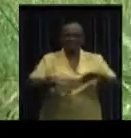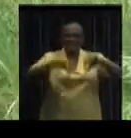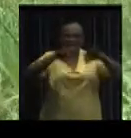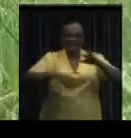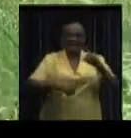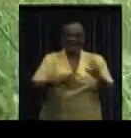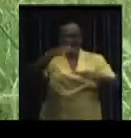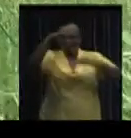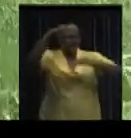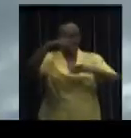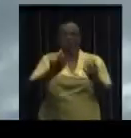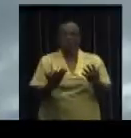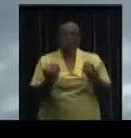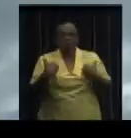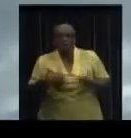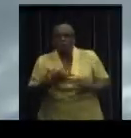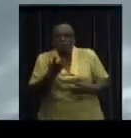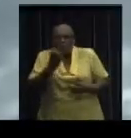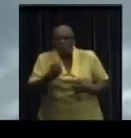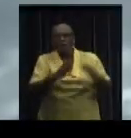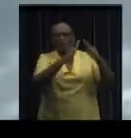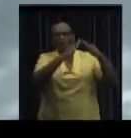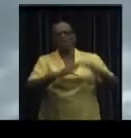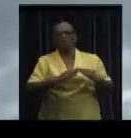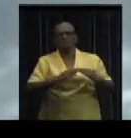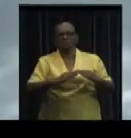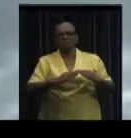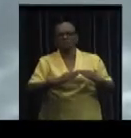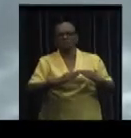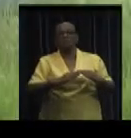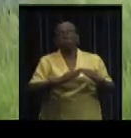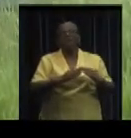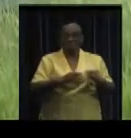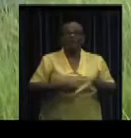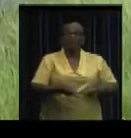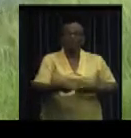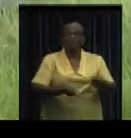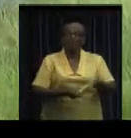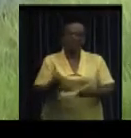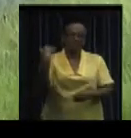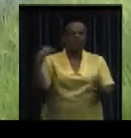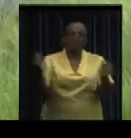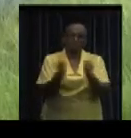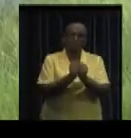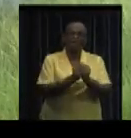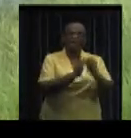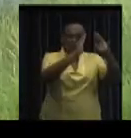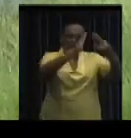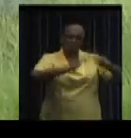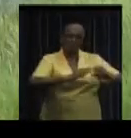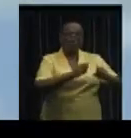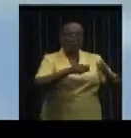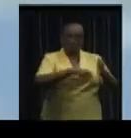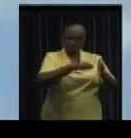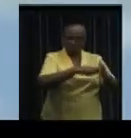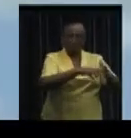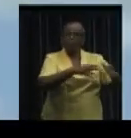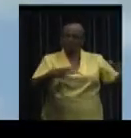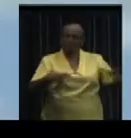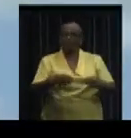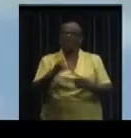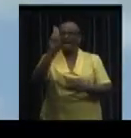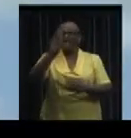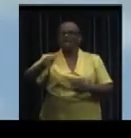weed while others yearn for a home. There have been a number of housing projects in the past